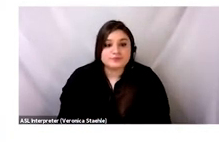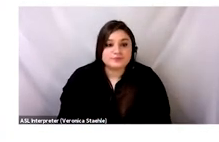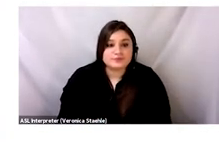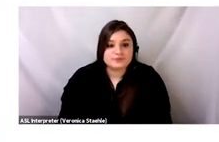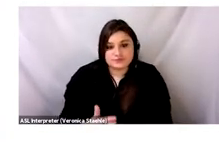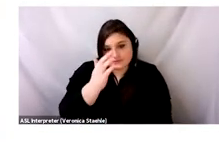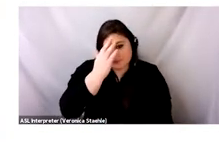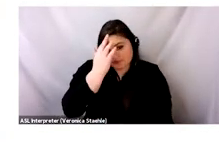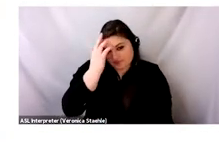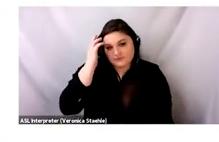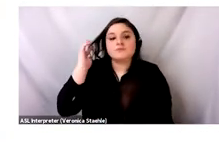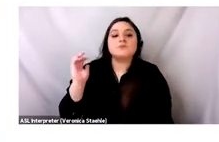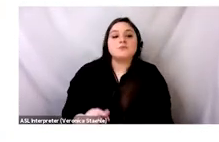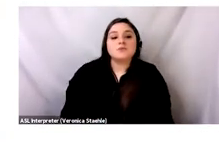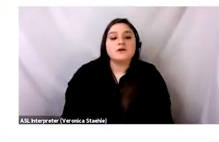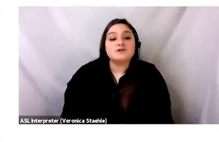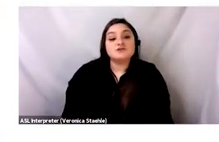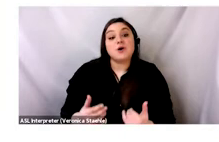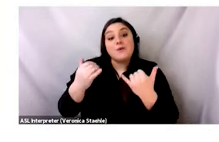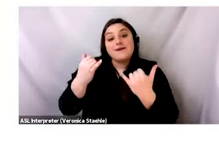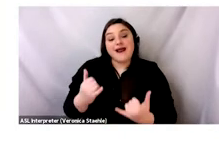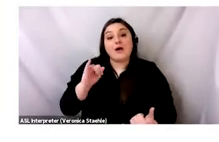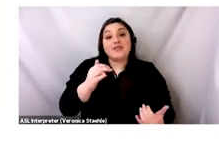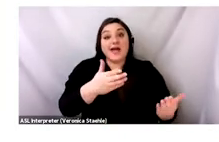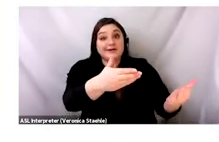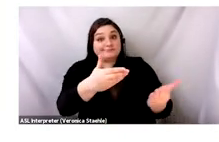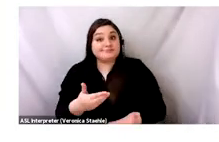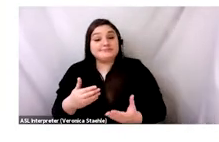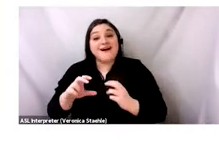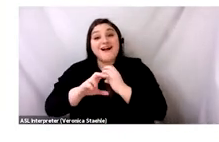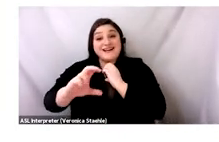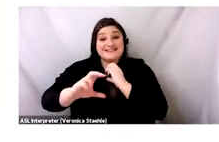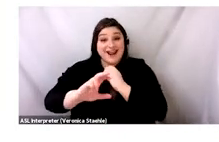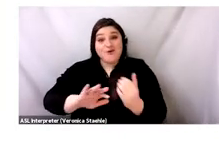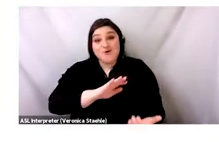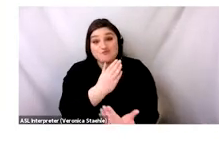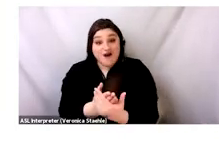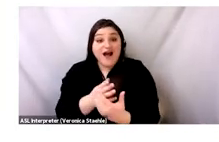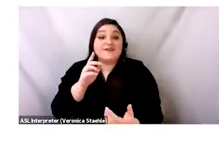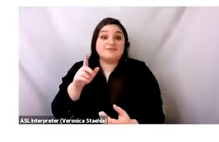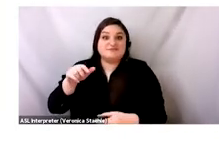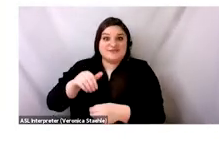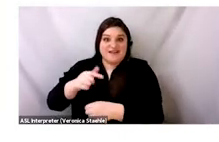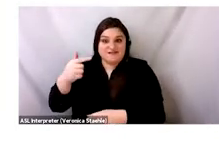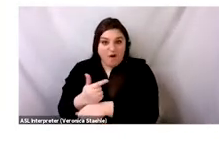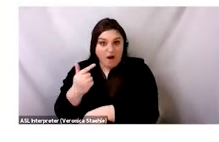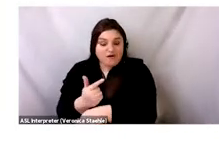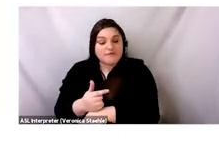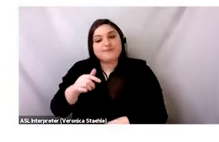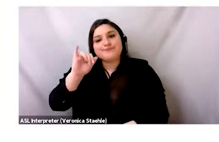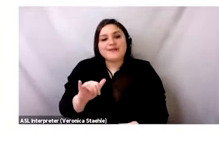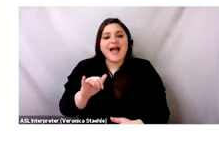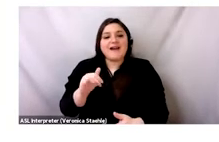So there are roughly 100 families who import most of the clothing coming into Contamonso. And the cost of purchasing the container